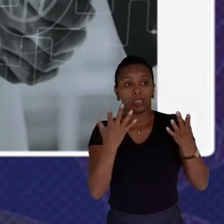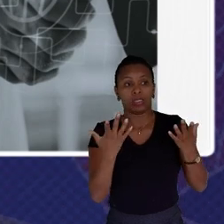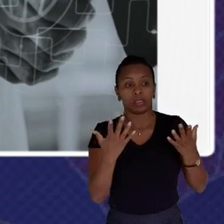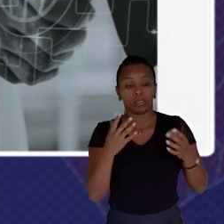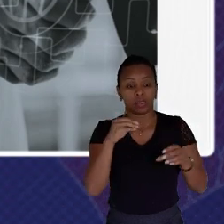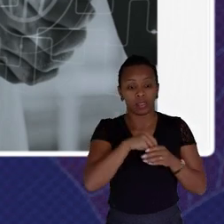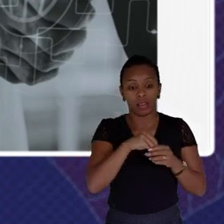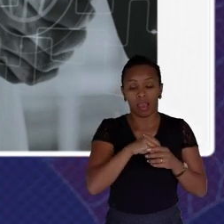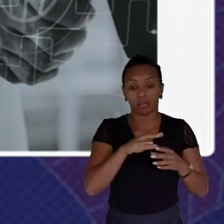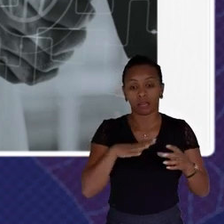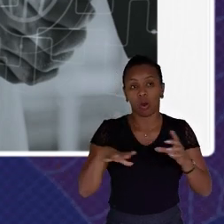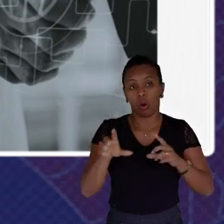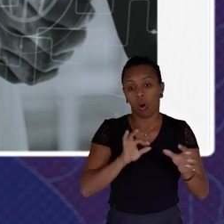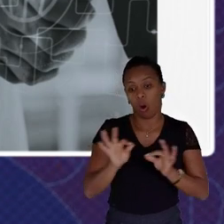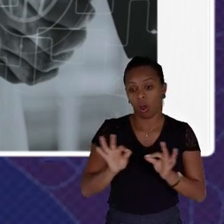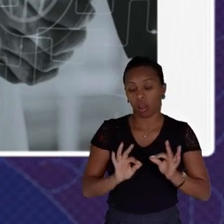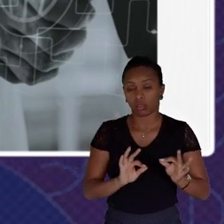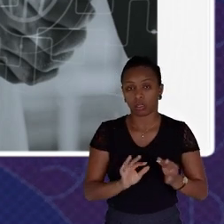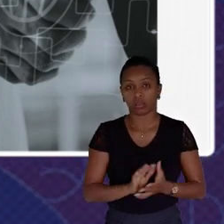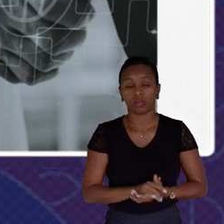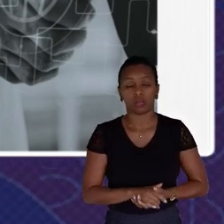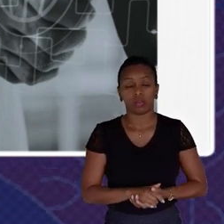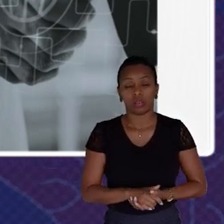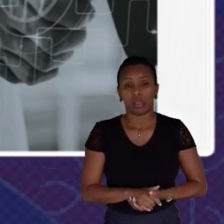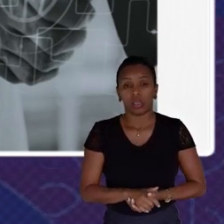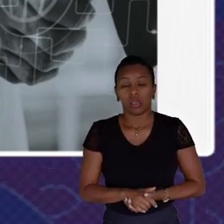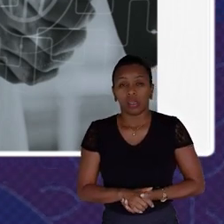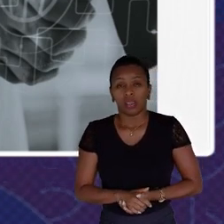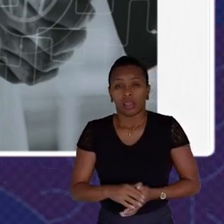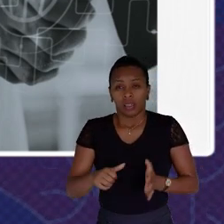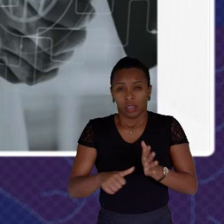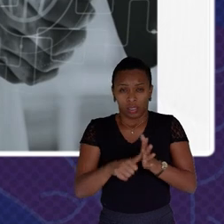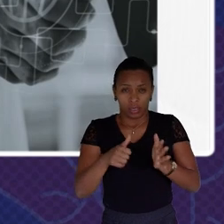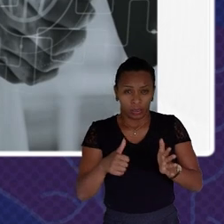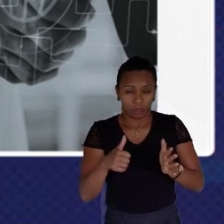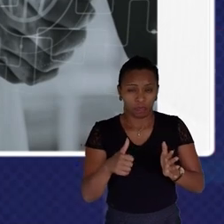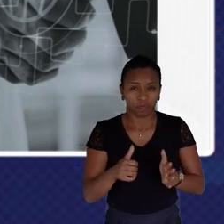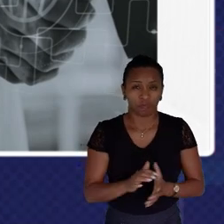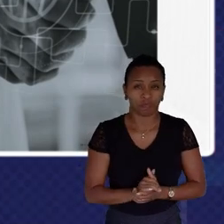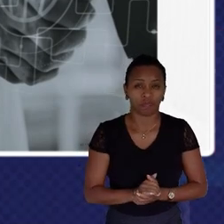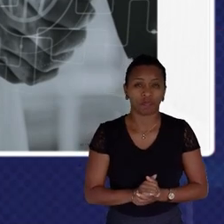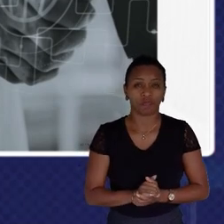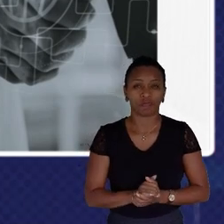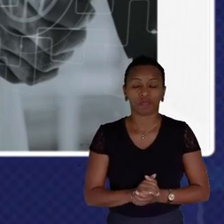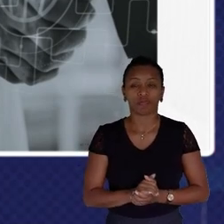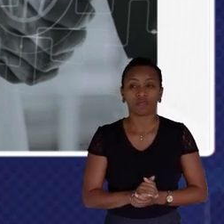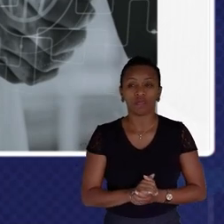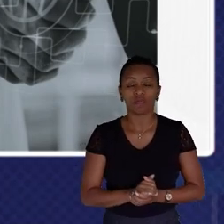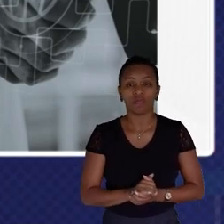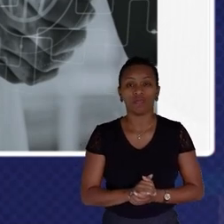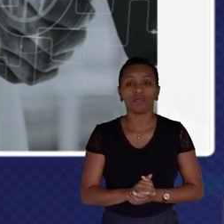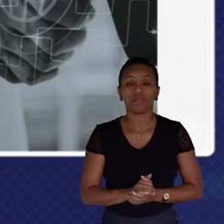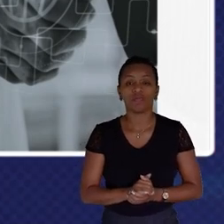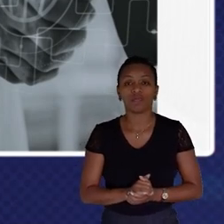The fifth step, which is very important Which we're doing here as well today Is leveraging private and global partnerships